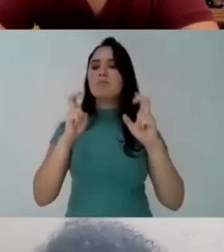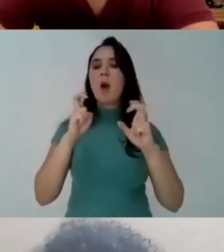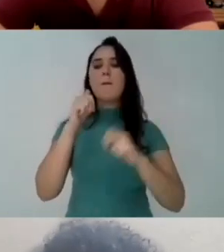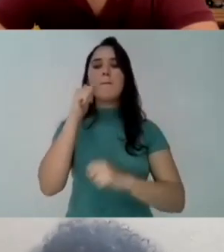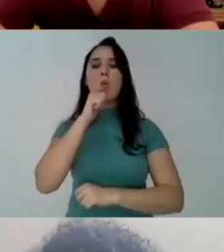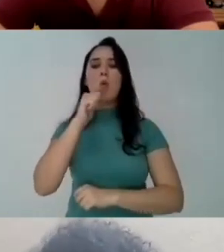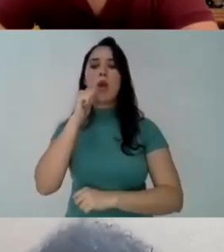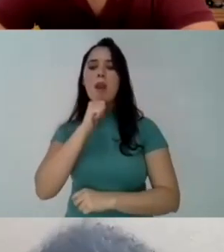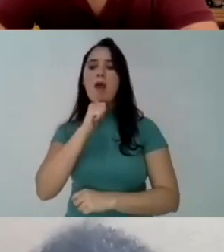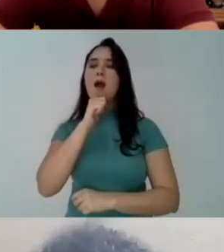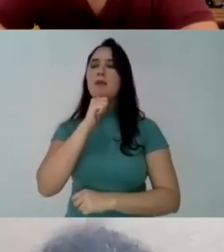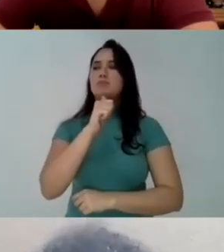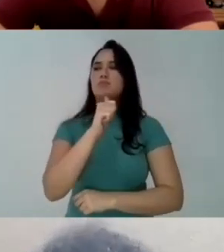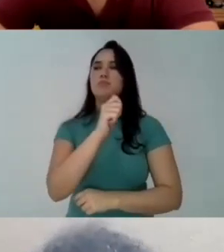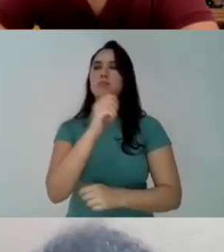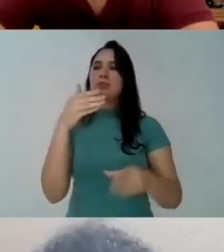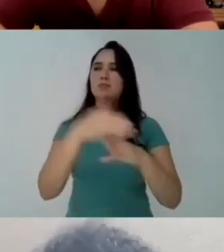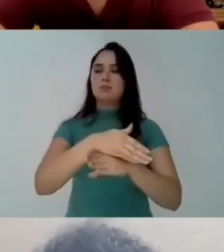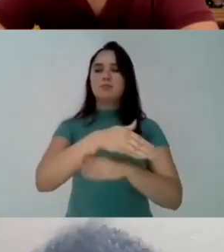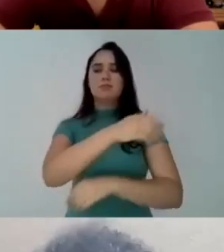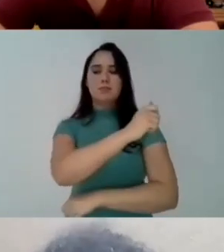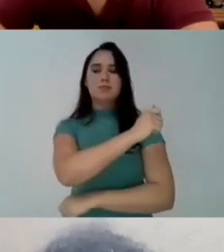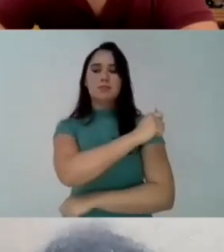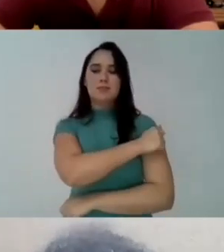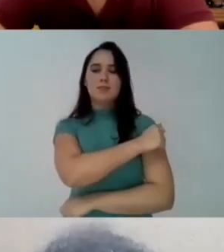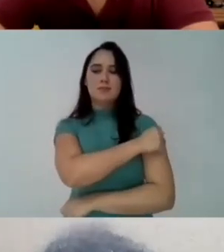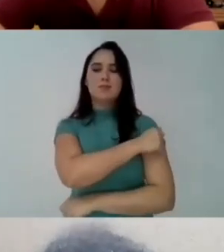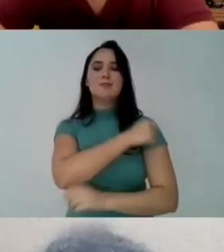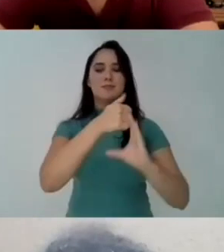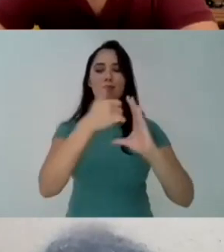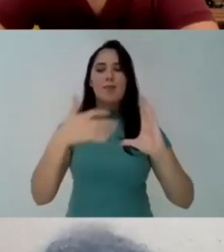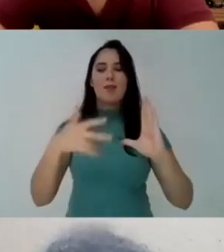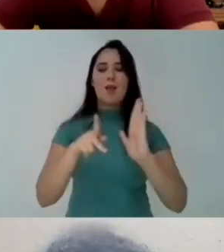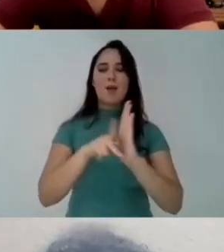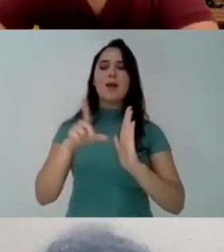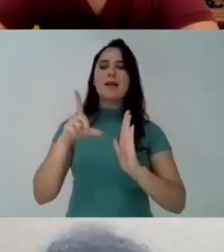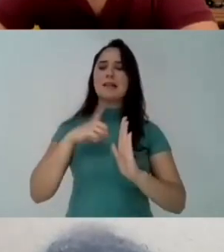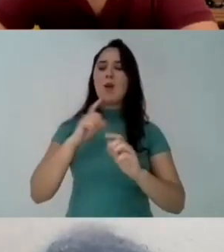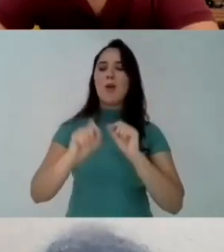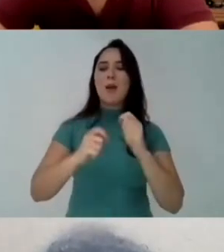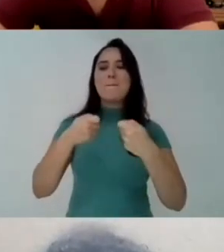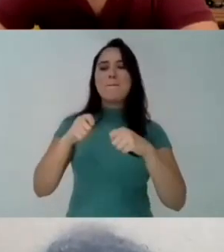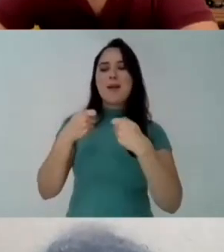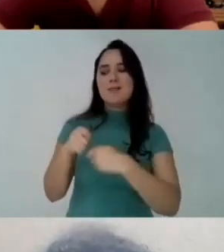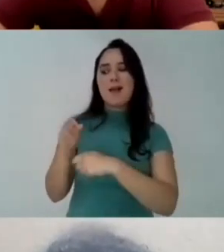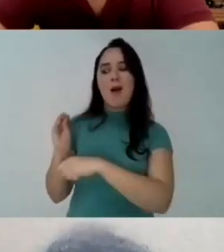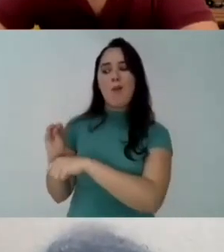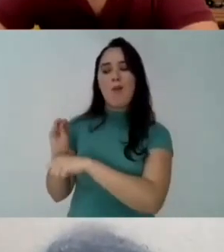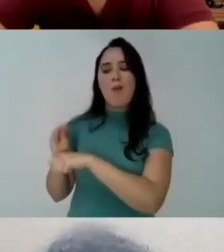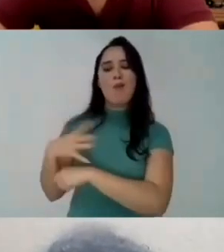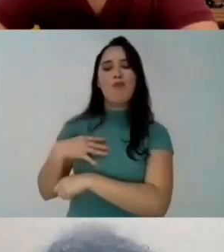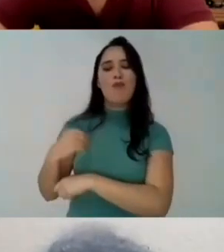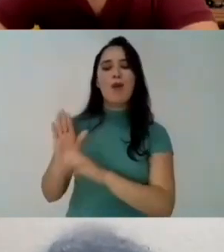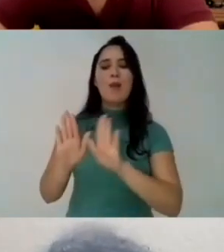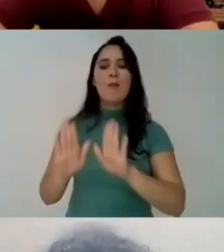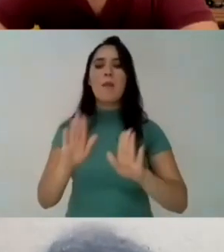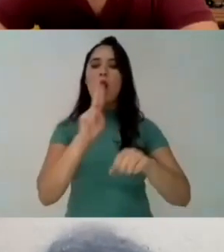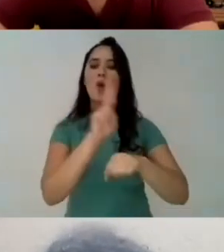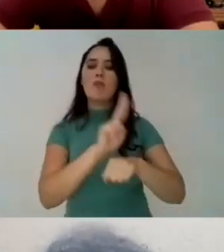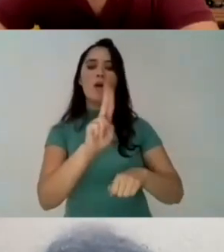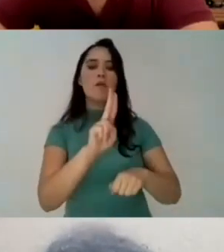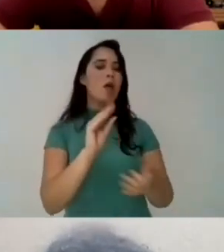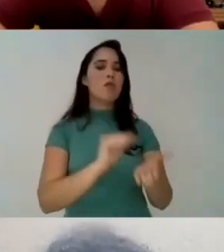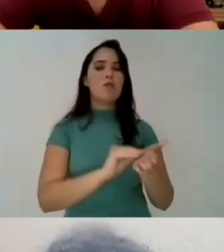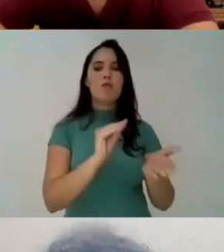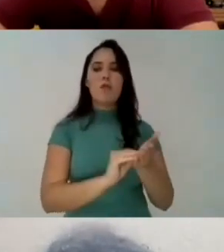we have a meeting of female students that happens every two